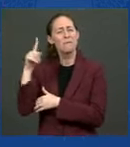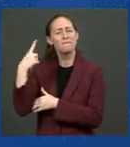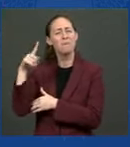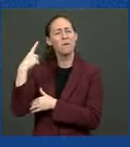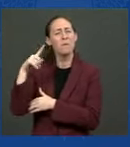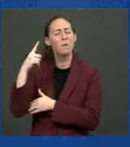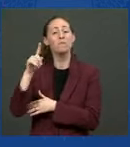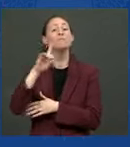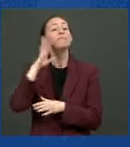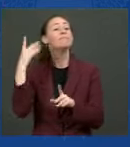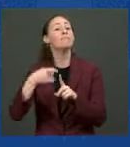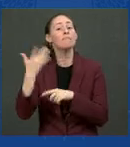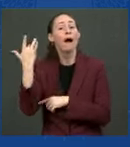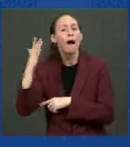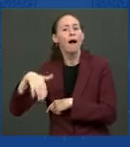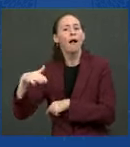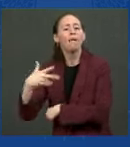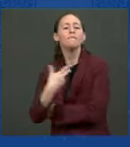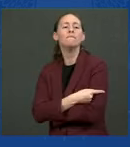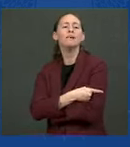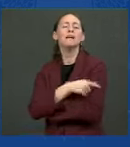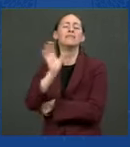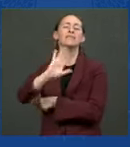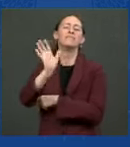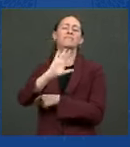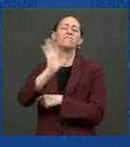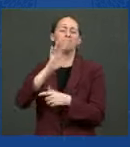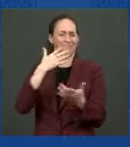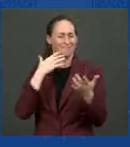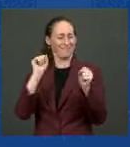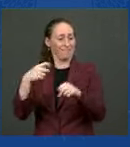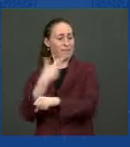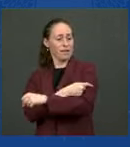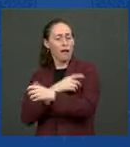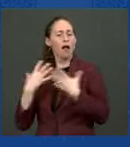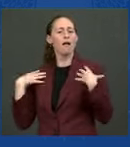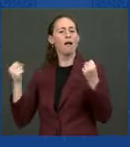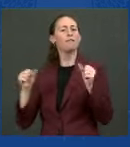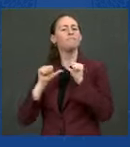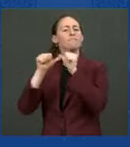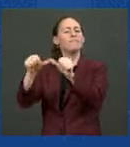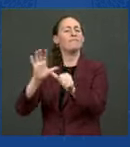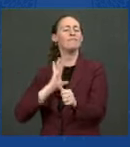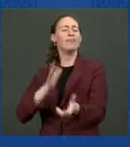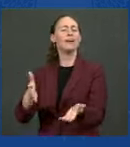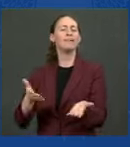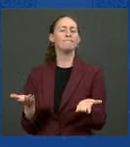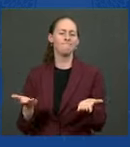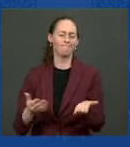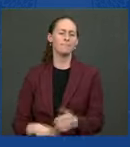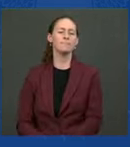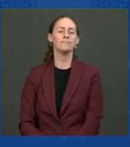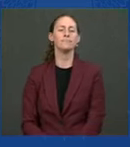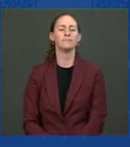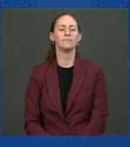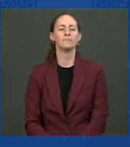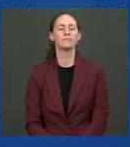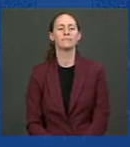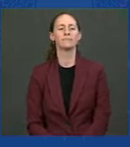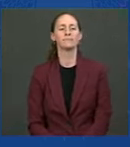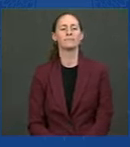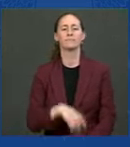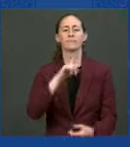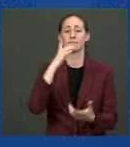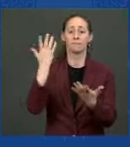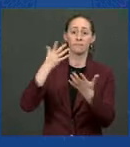not taken advantage of this life-saving vaccine. So we need to heed the advice of the experts, and we